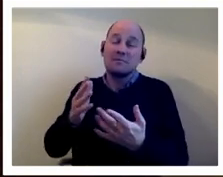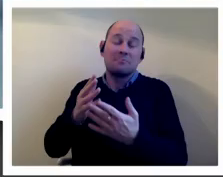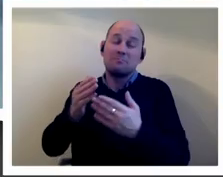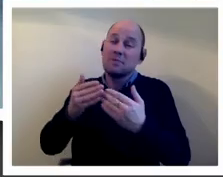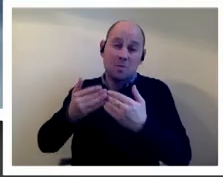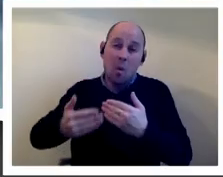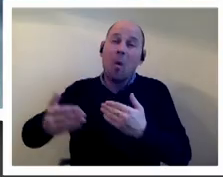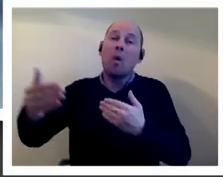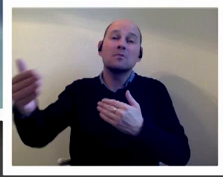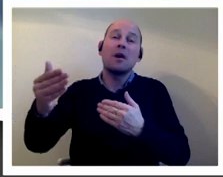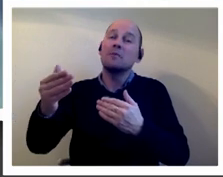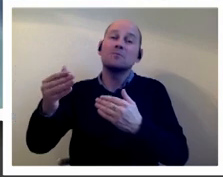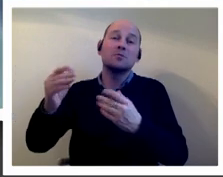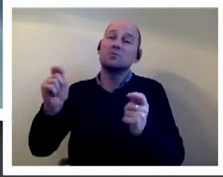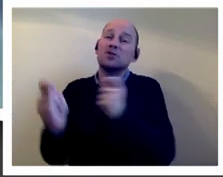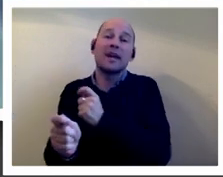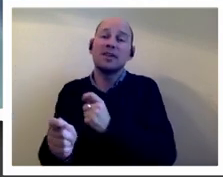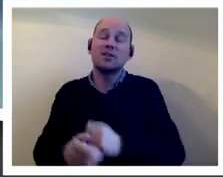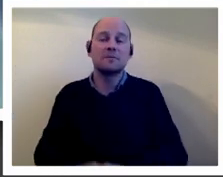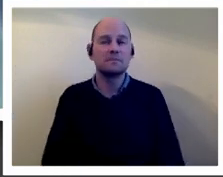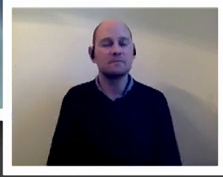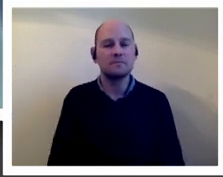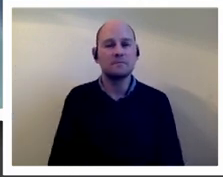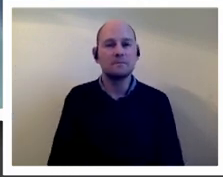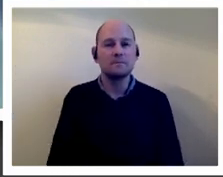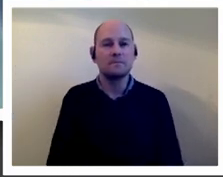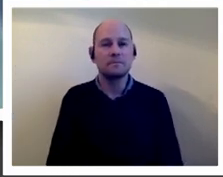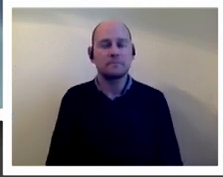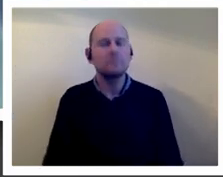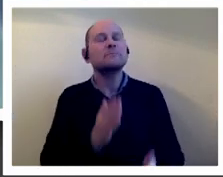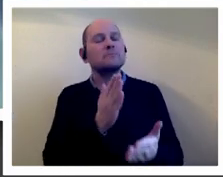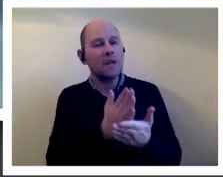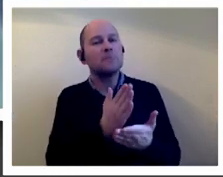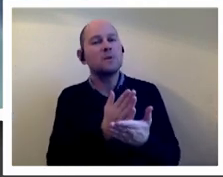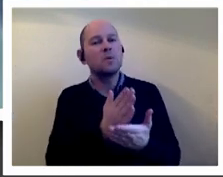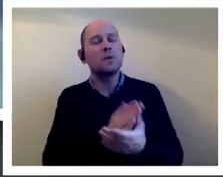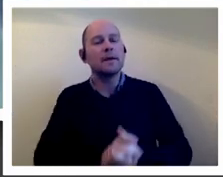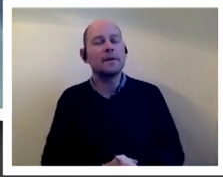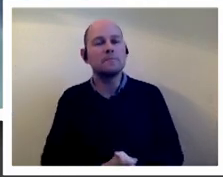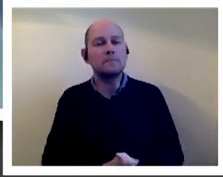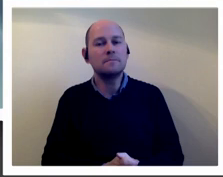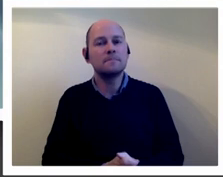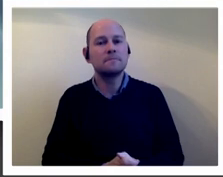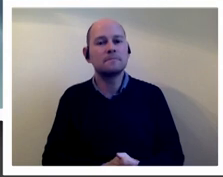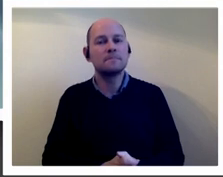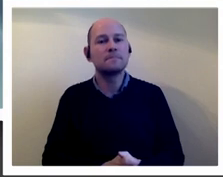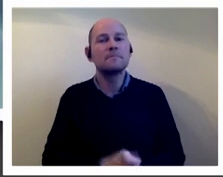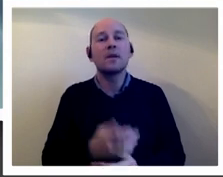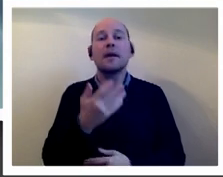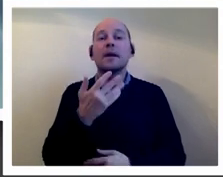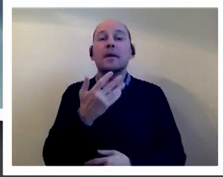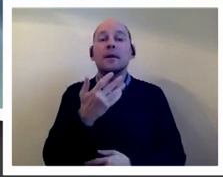away yeah absolutely absolutely um we've had um